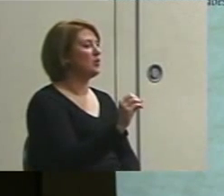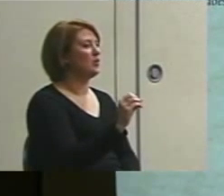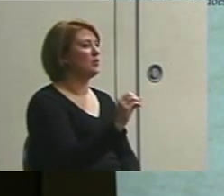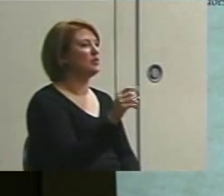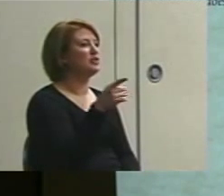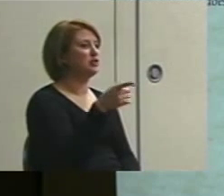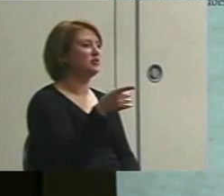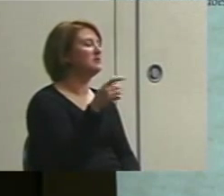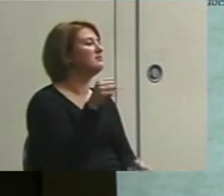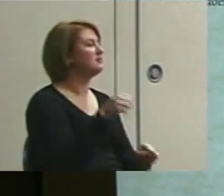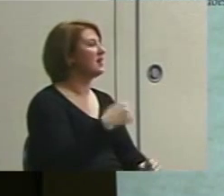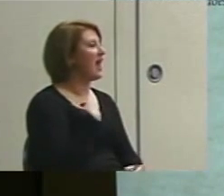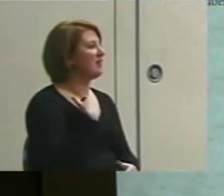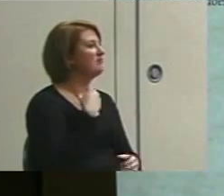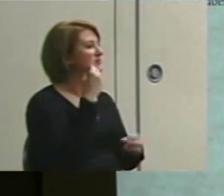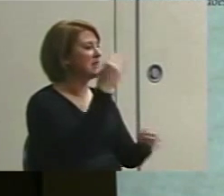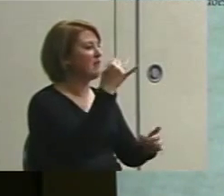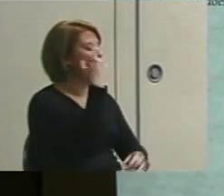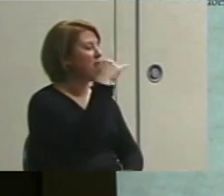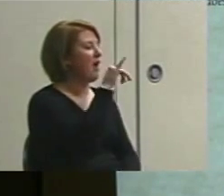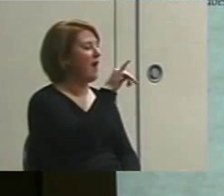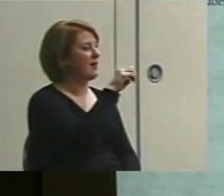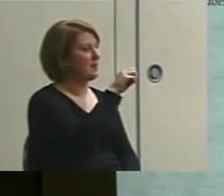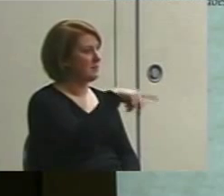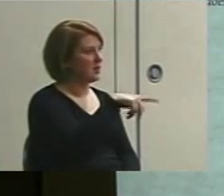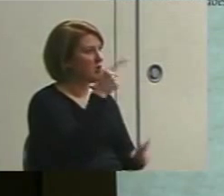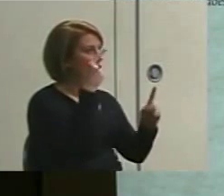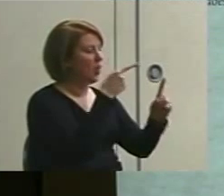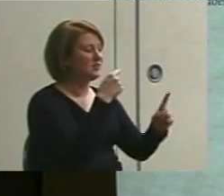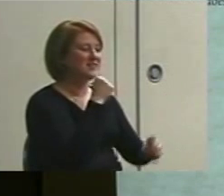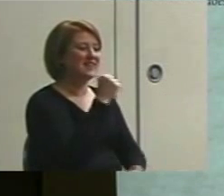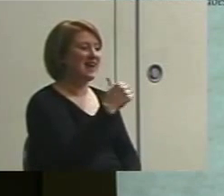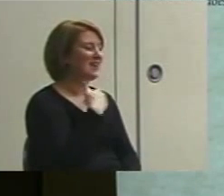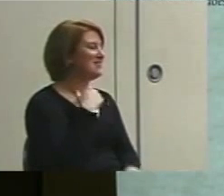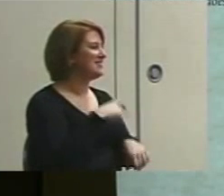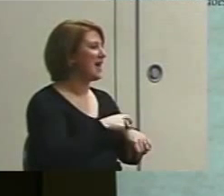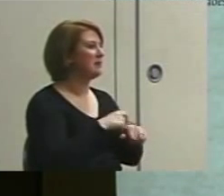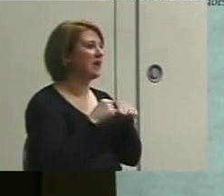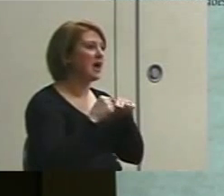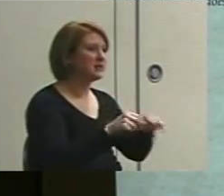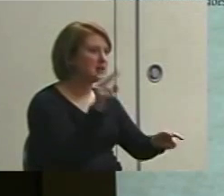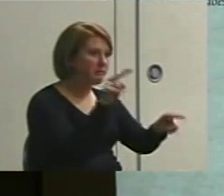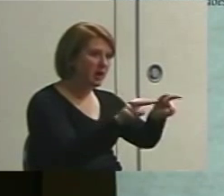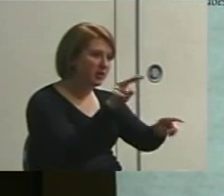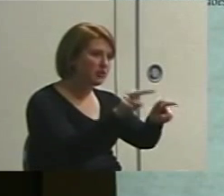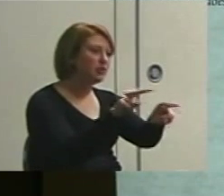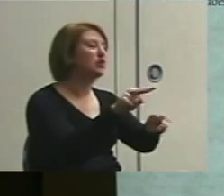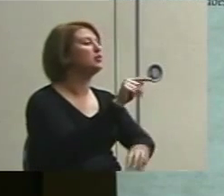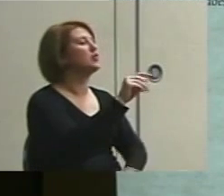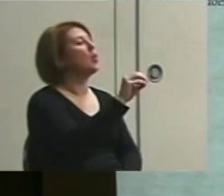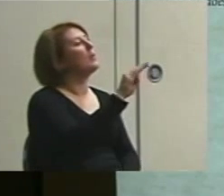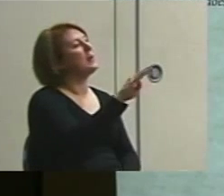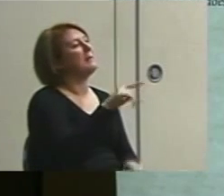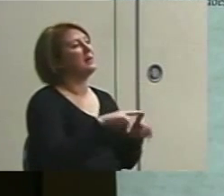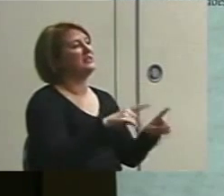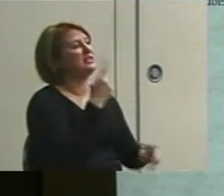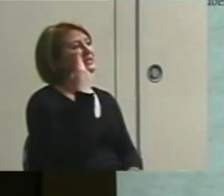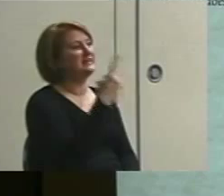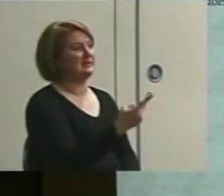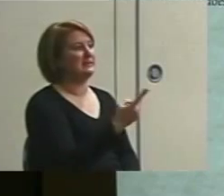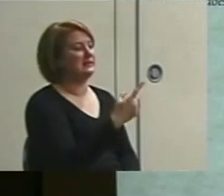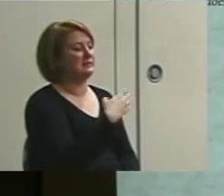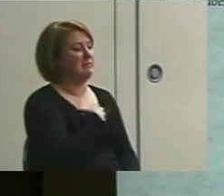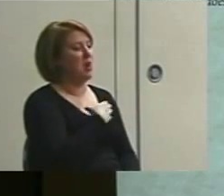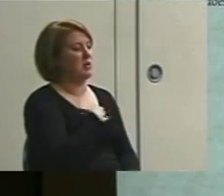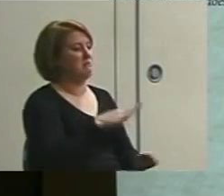Blunt, so that she can have data for an IEP goal. She doesn't have time to constantly monitor Toby, although she sees pouting behavior often when she does